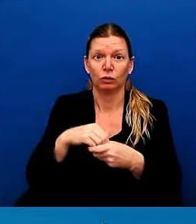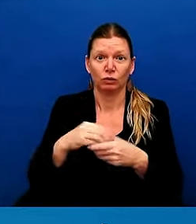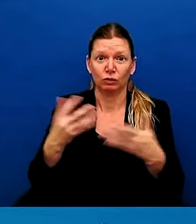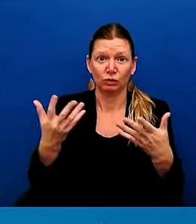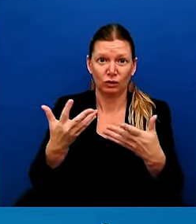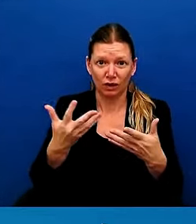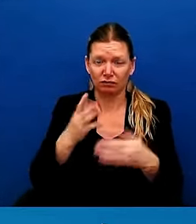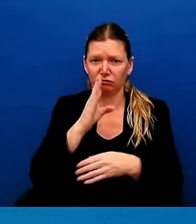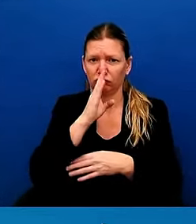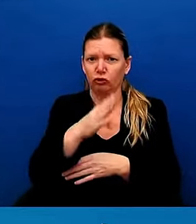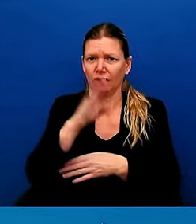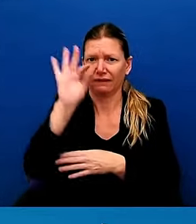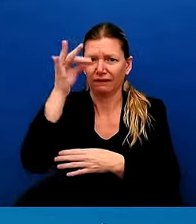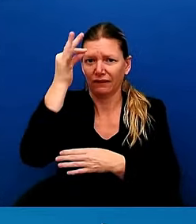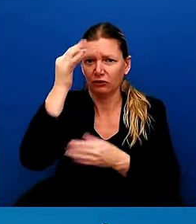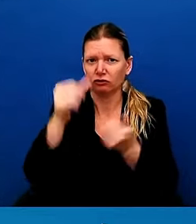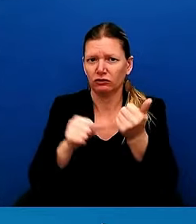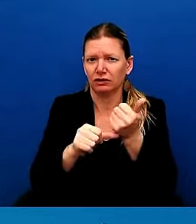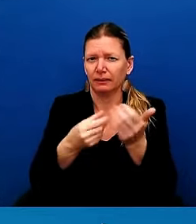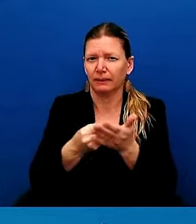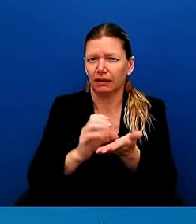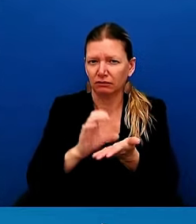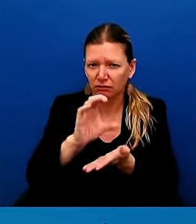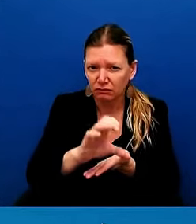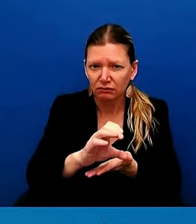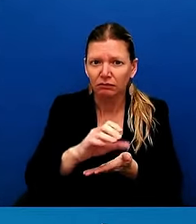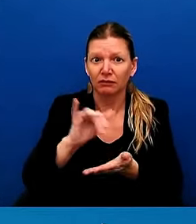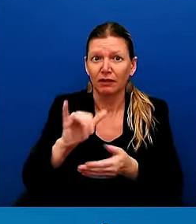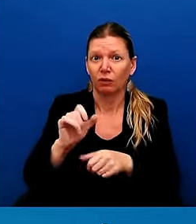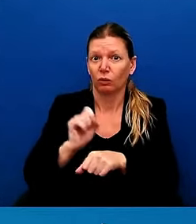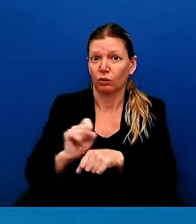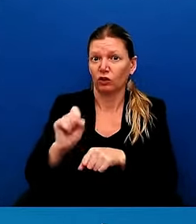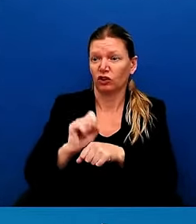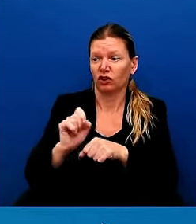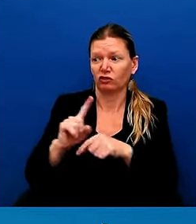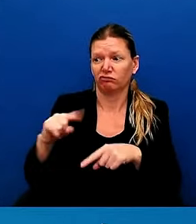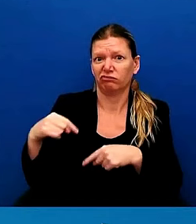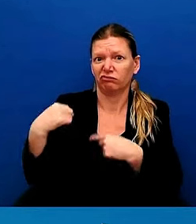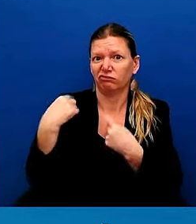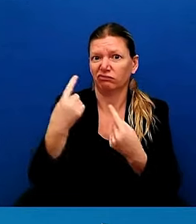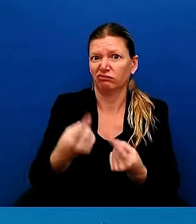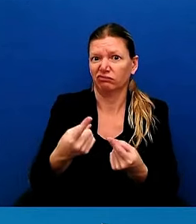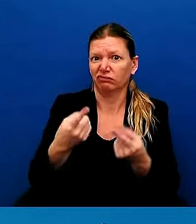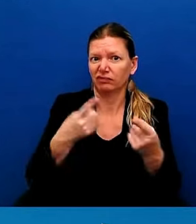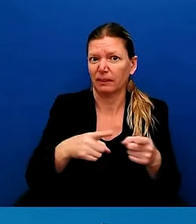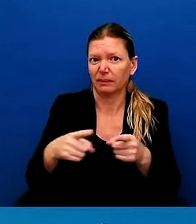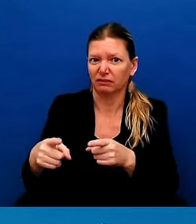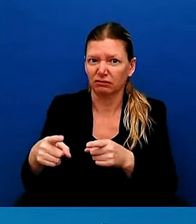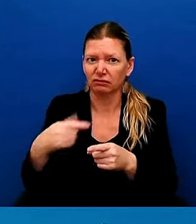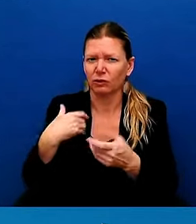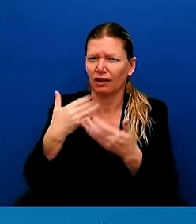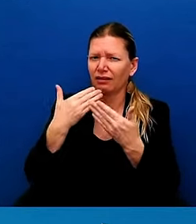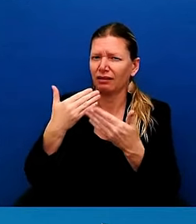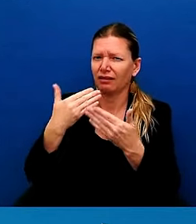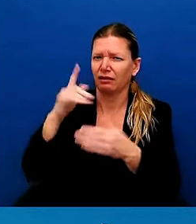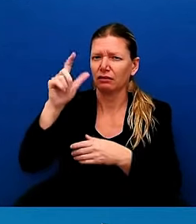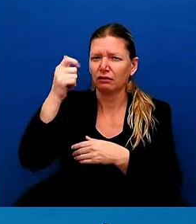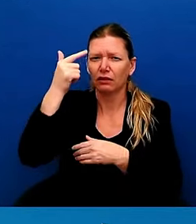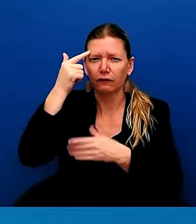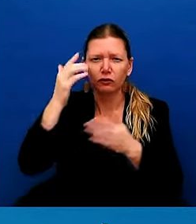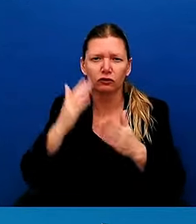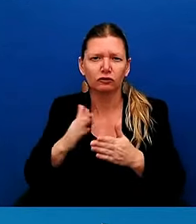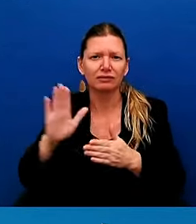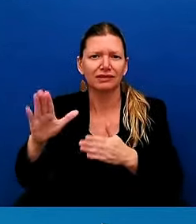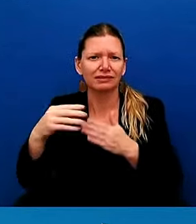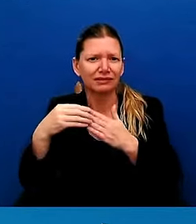happening. I want to thank the governor for his leadership and his close coordination with the federal government, with